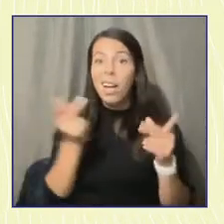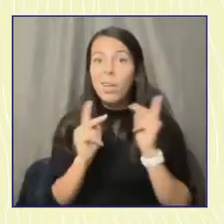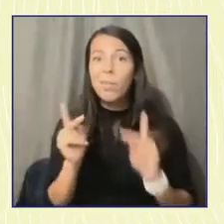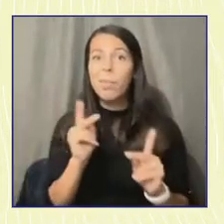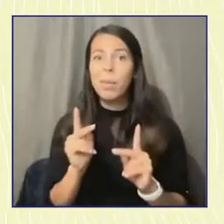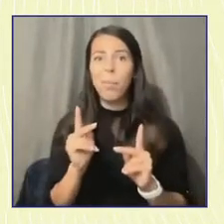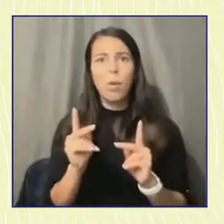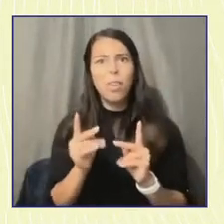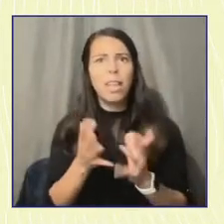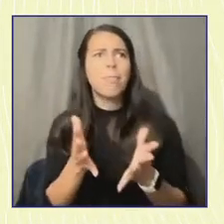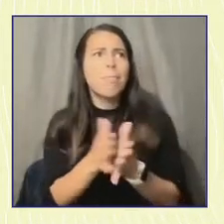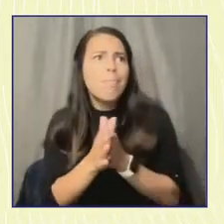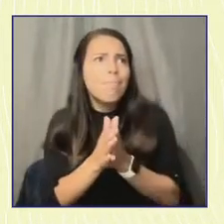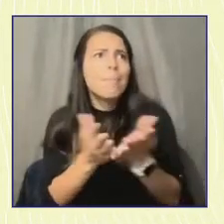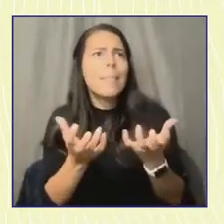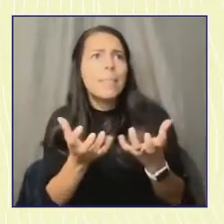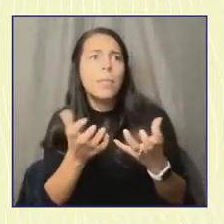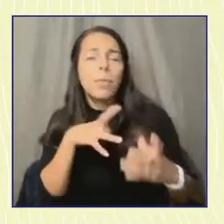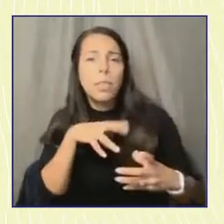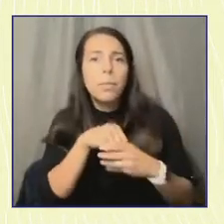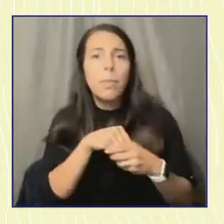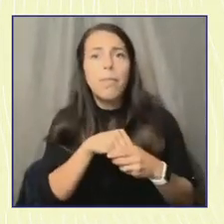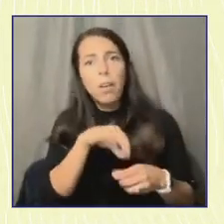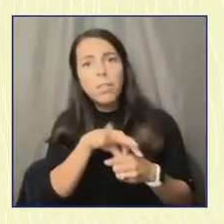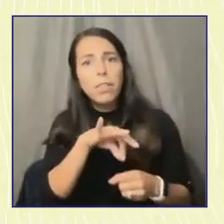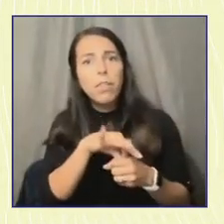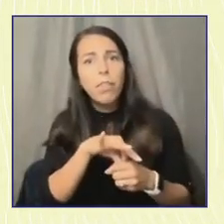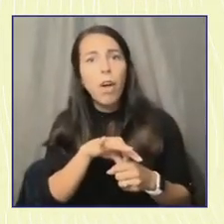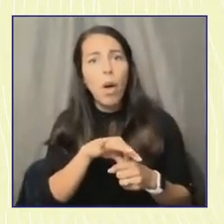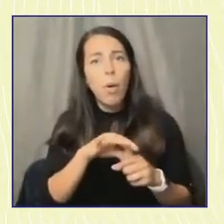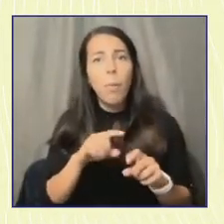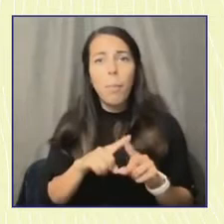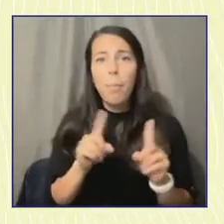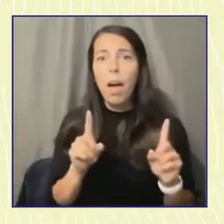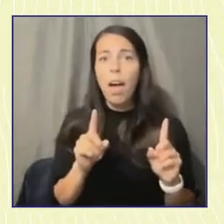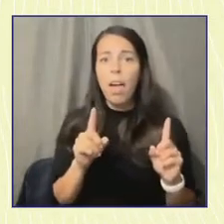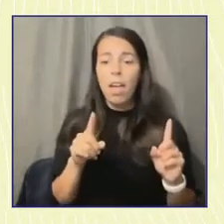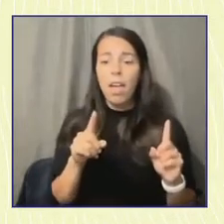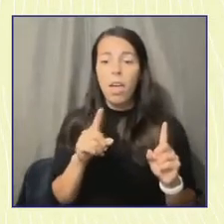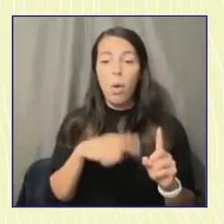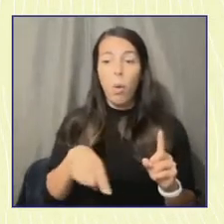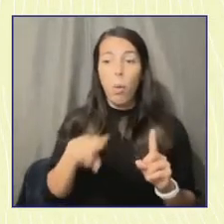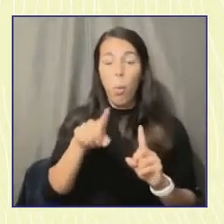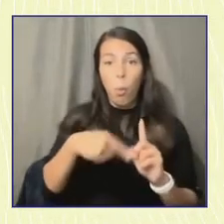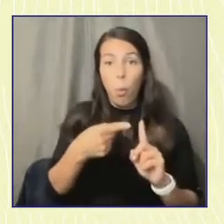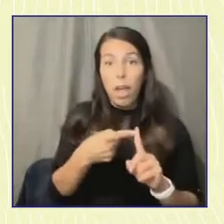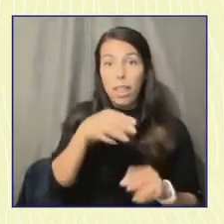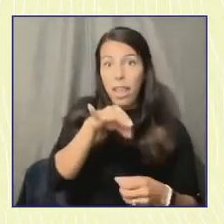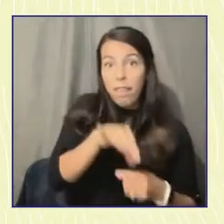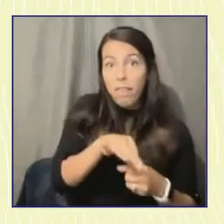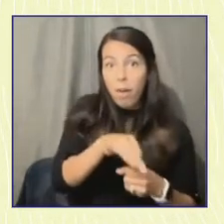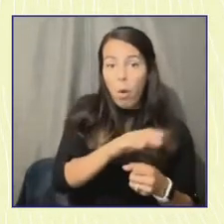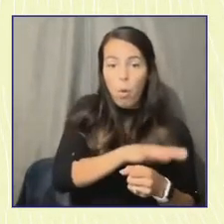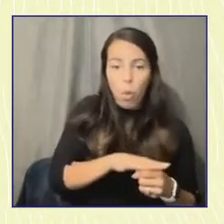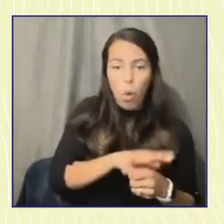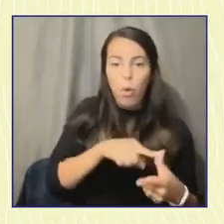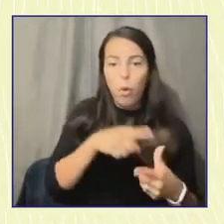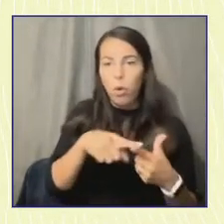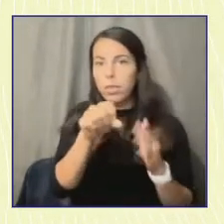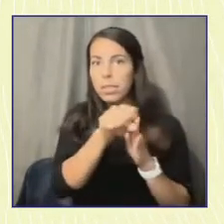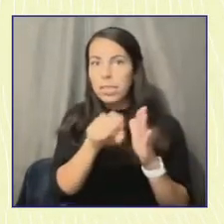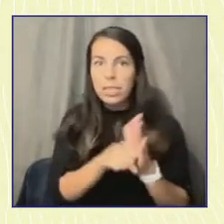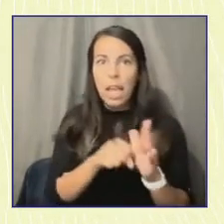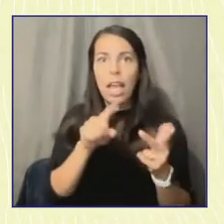ways. And when they're welcomed into electoral participation and into local and national conversations about issues that affect their communities,